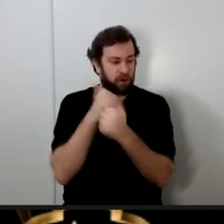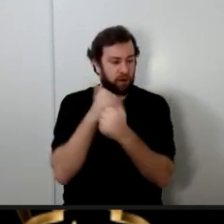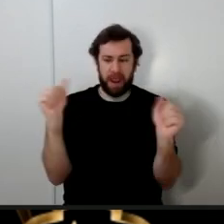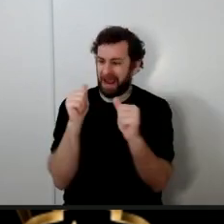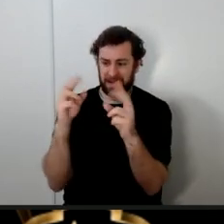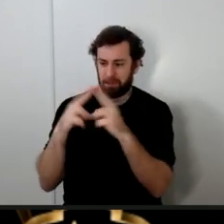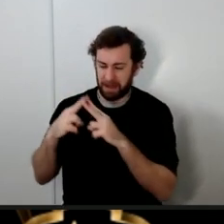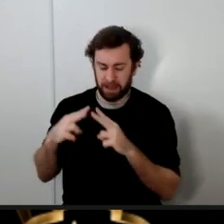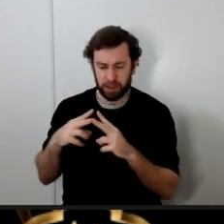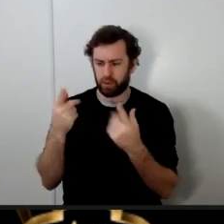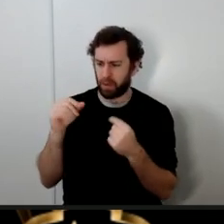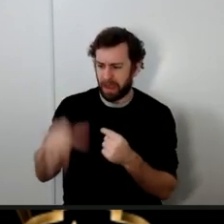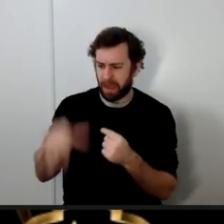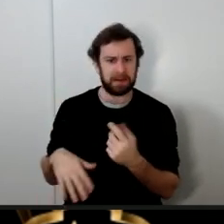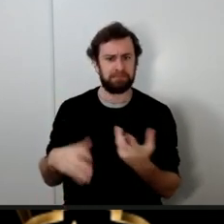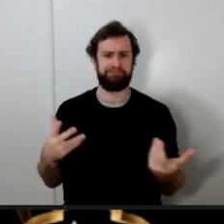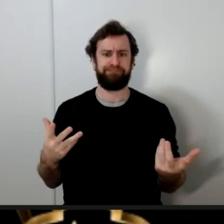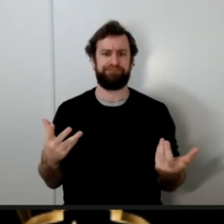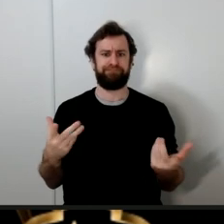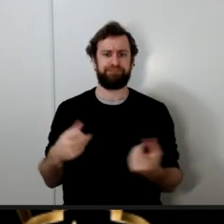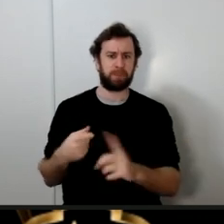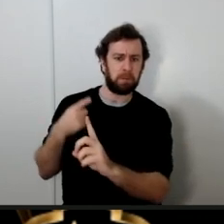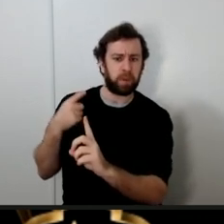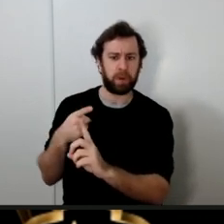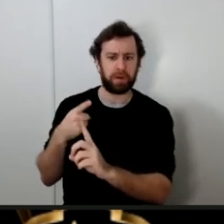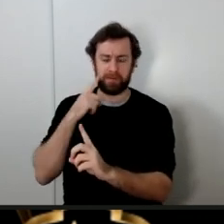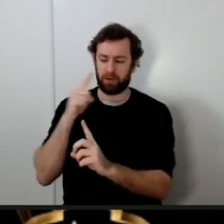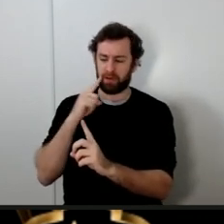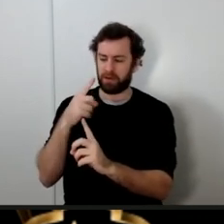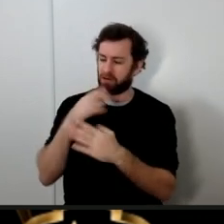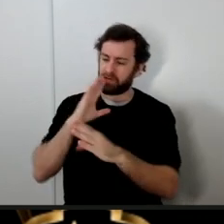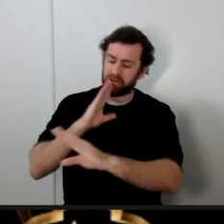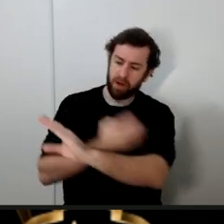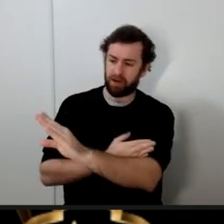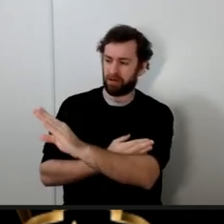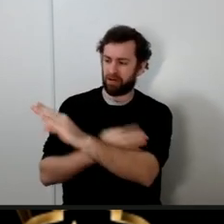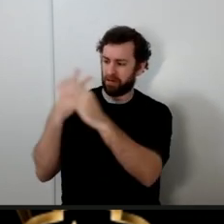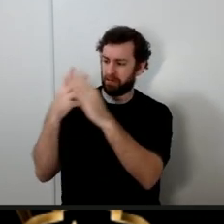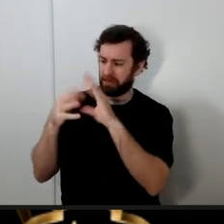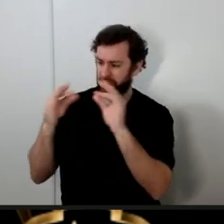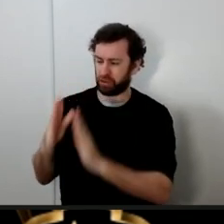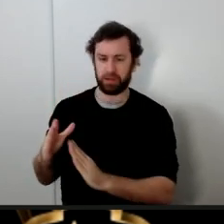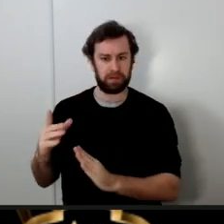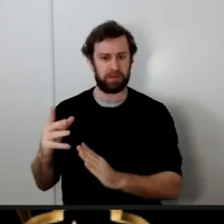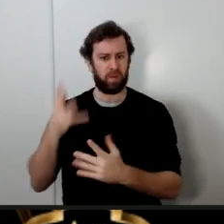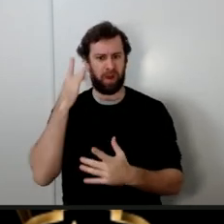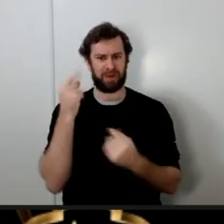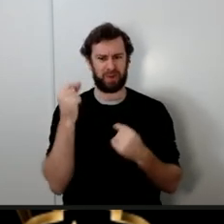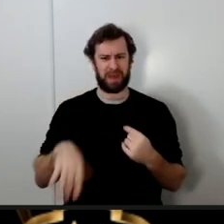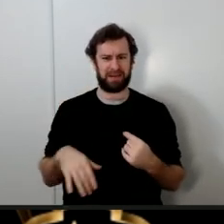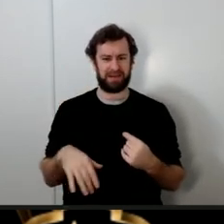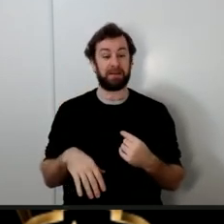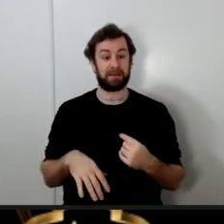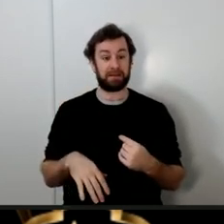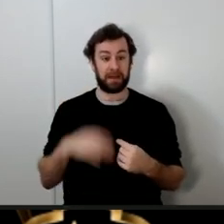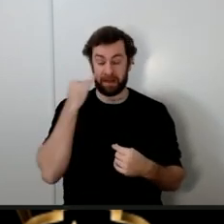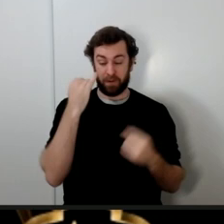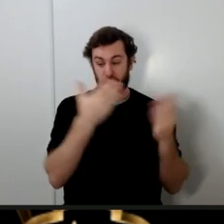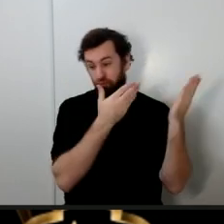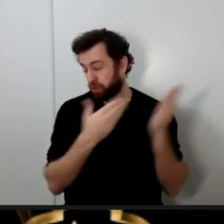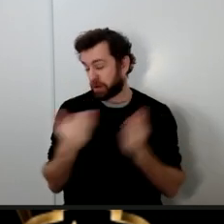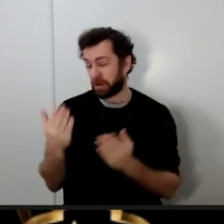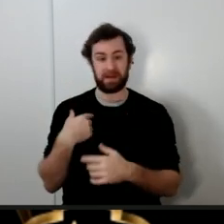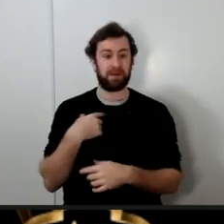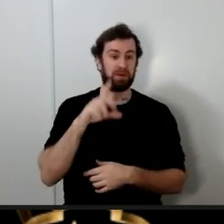to attack the very daughter of their messenger even if you bring us 20 50